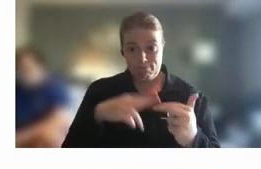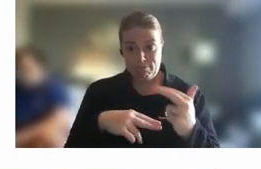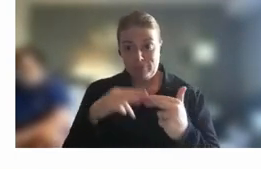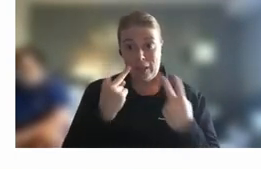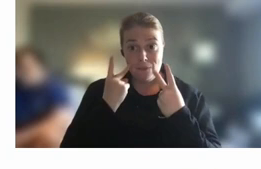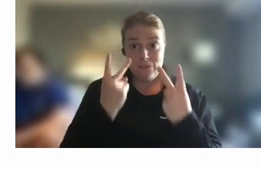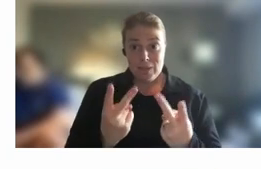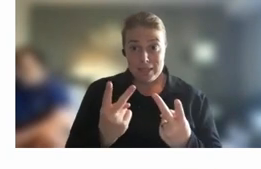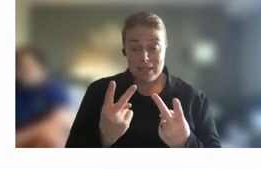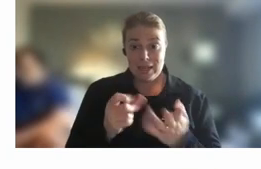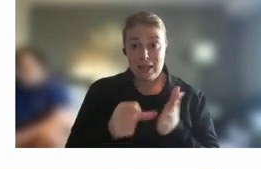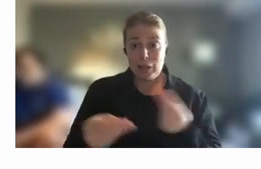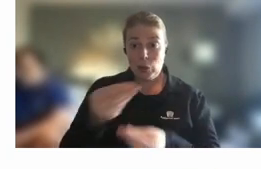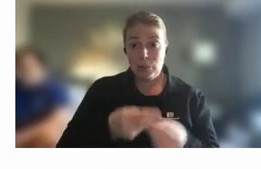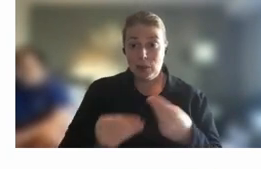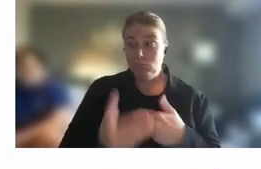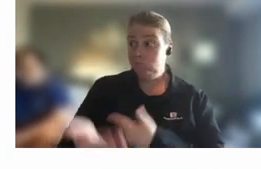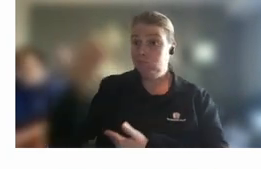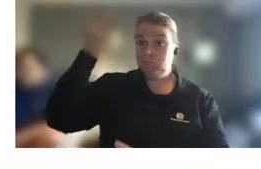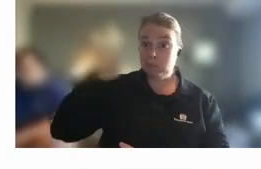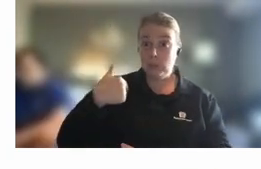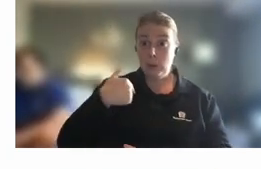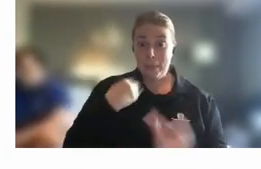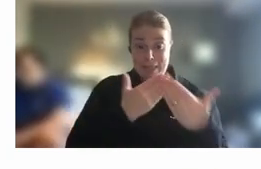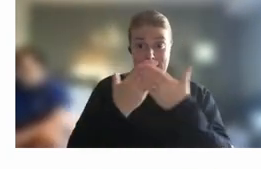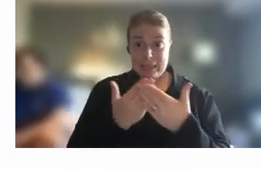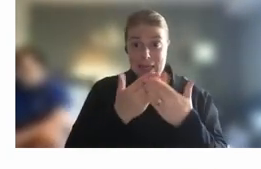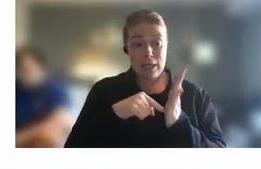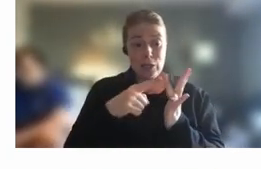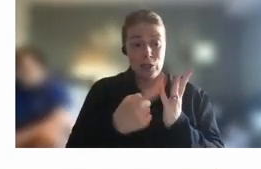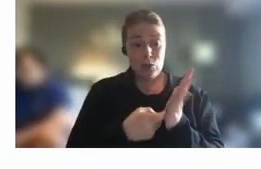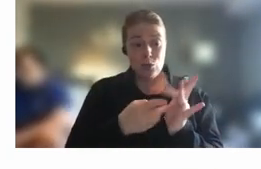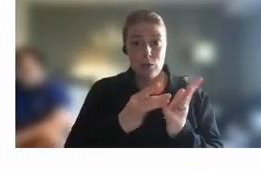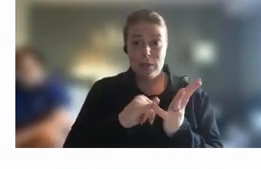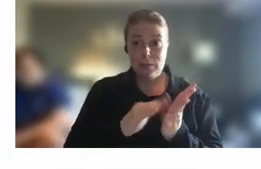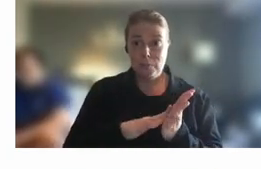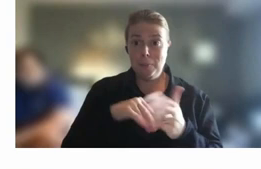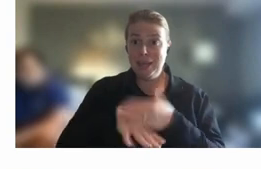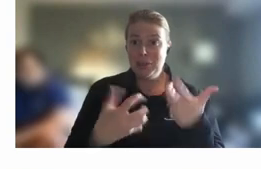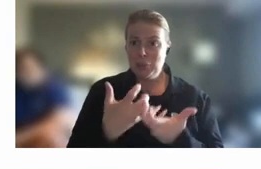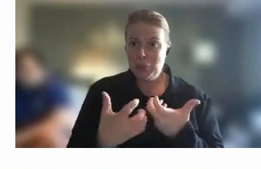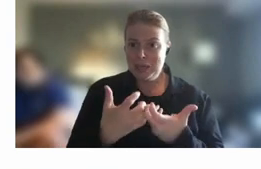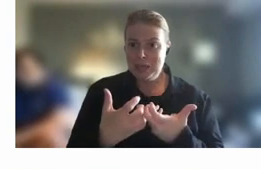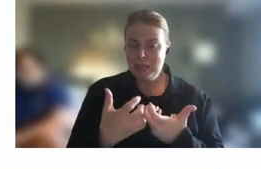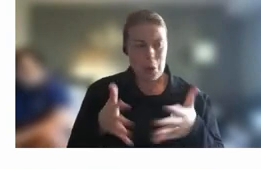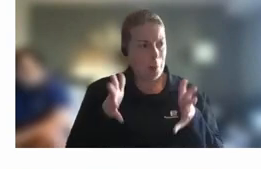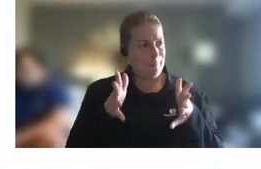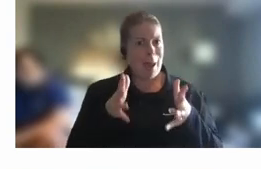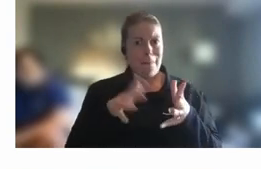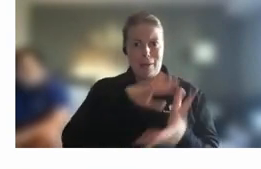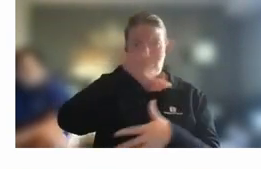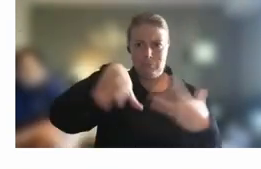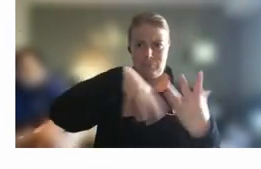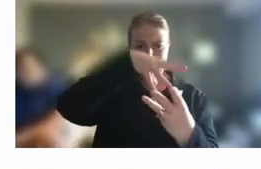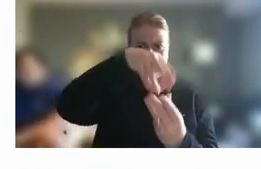long time ago i actually did tourism at uni so it's this really strange wonderful mix of